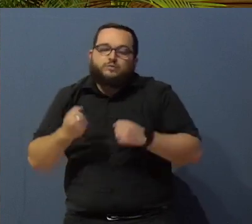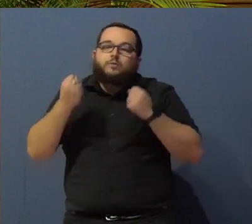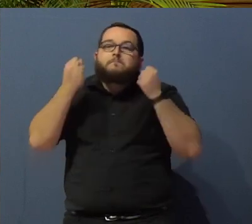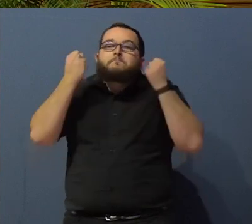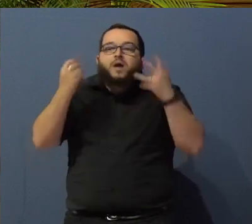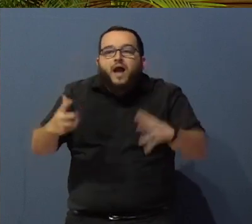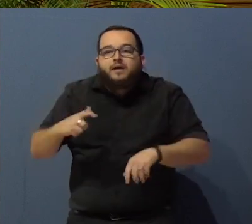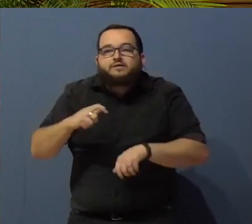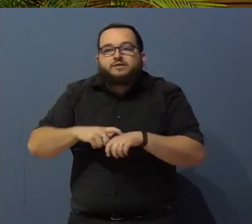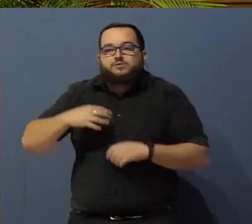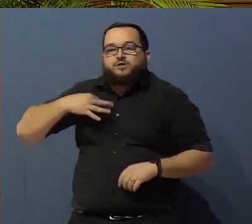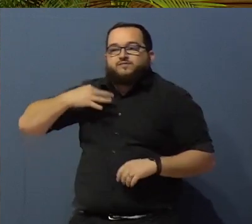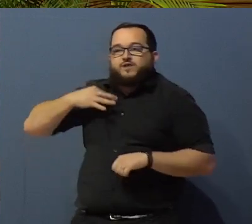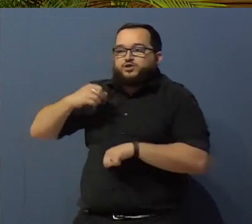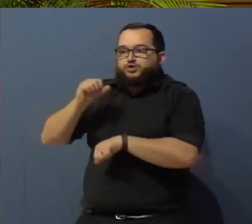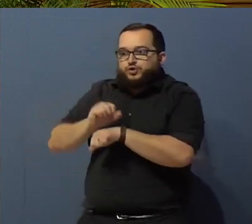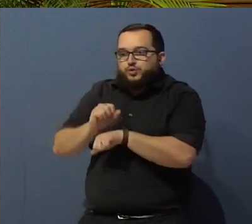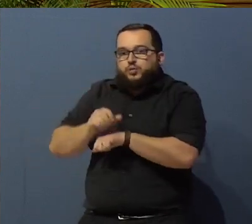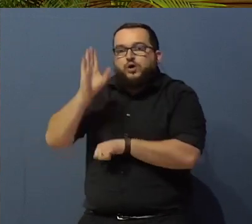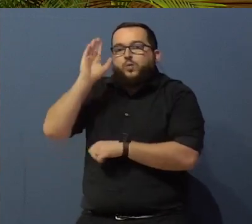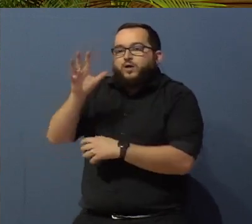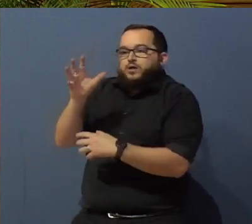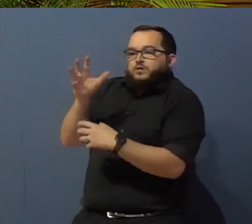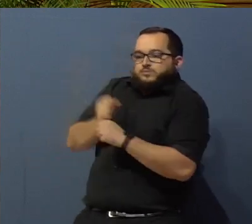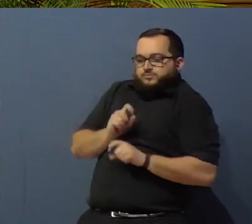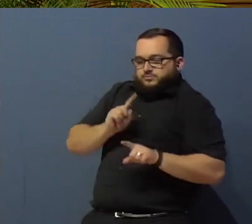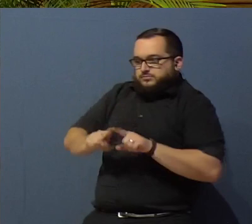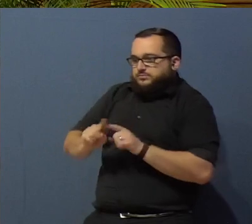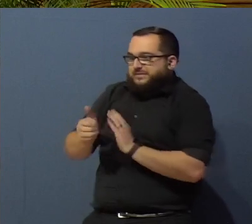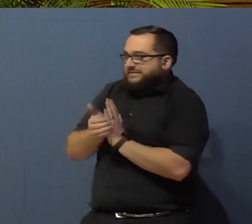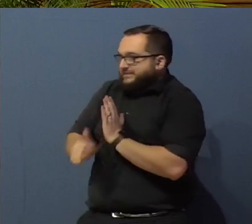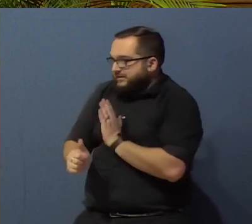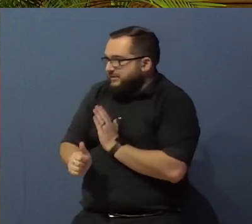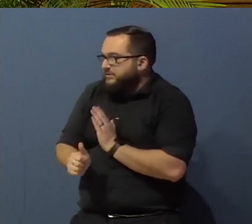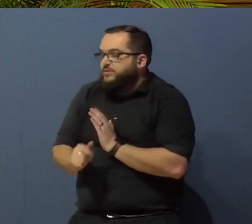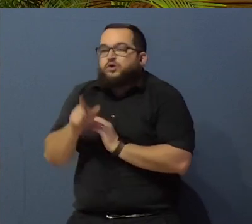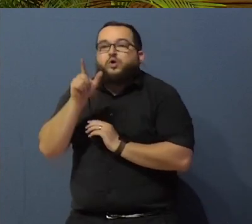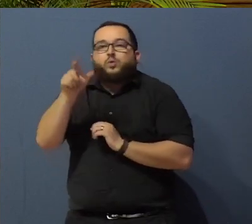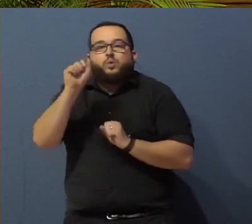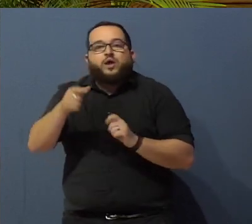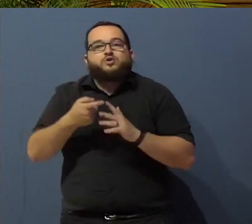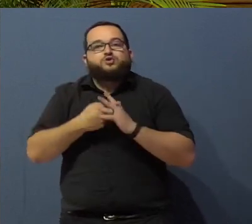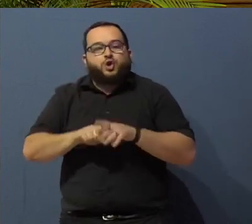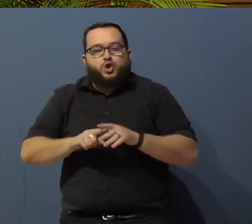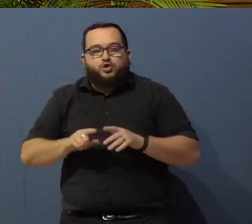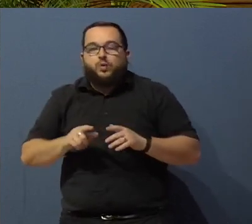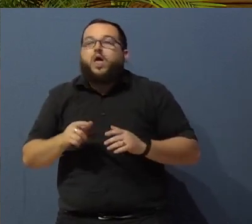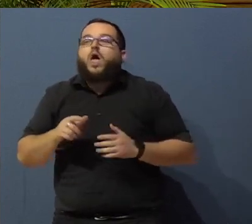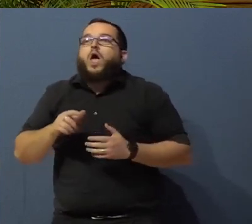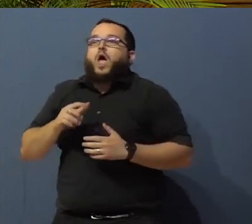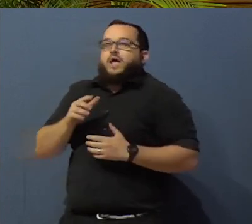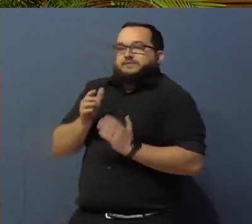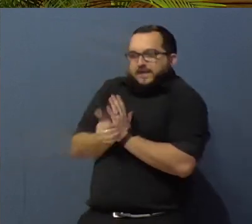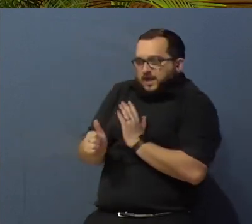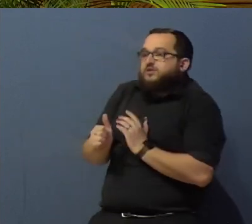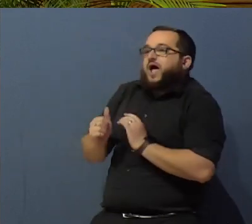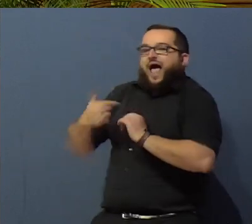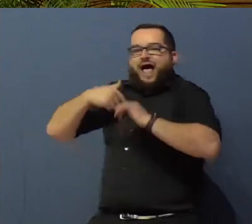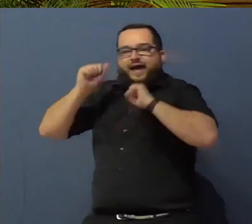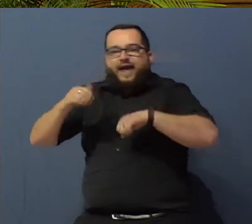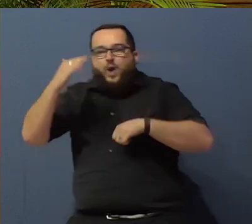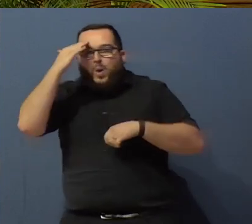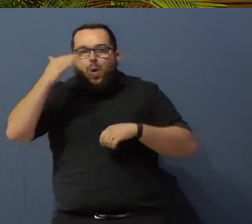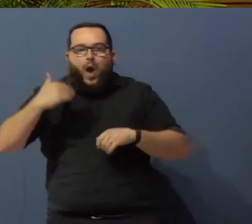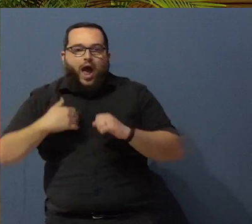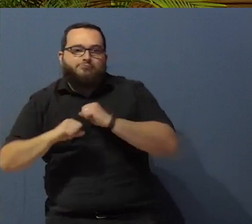times, volunteer work gets you those skills, and it gets you in the door so you can market where you're good at. And they see you're a